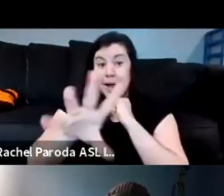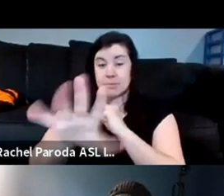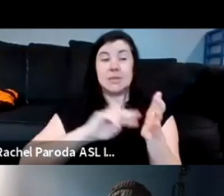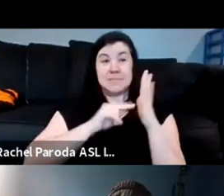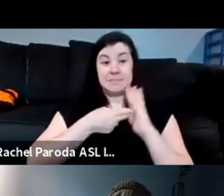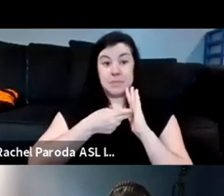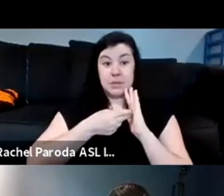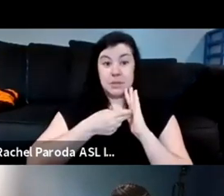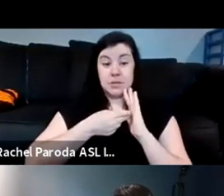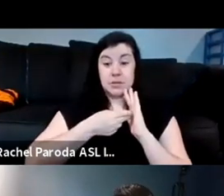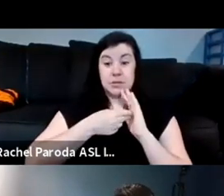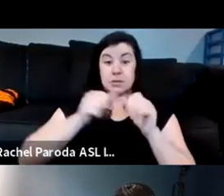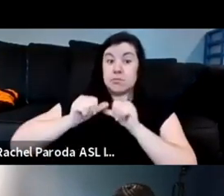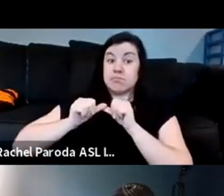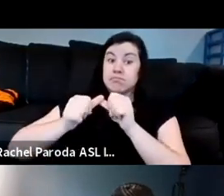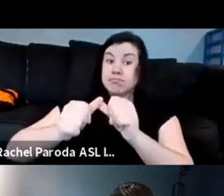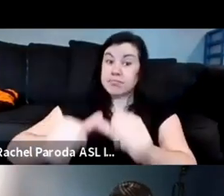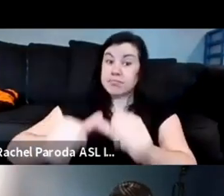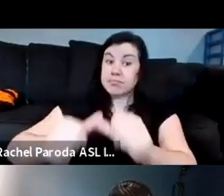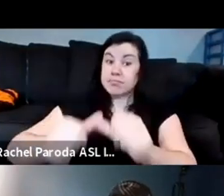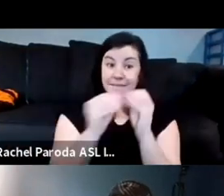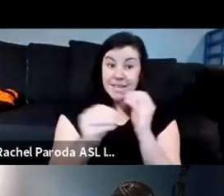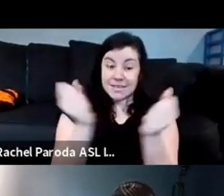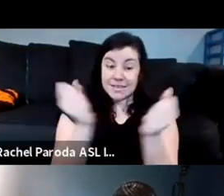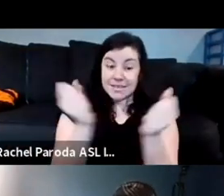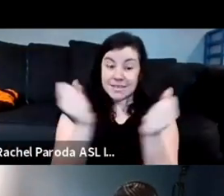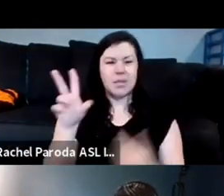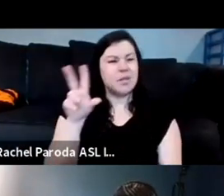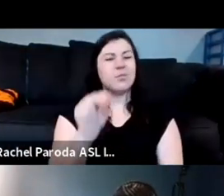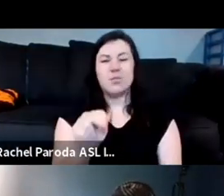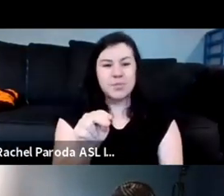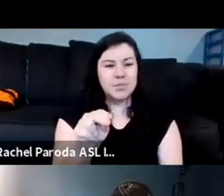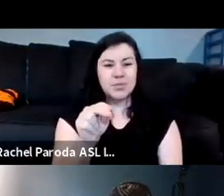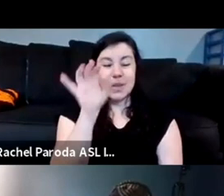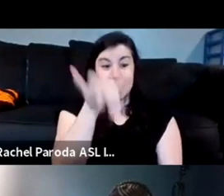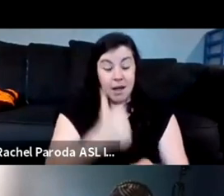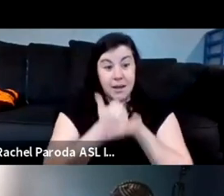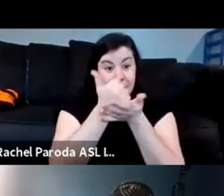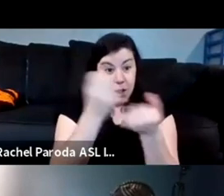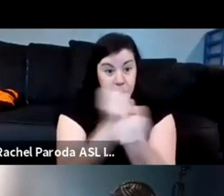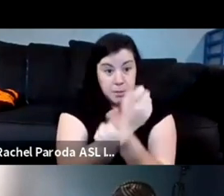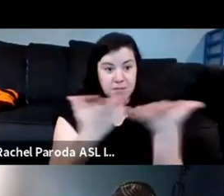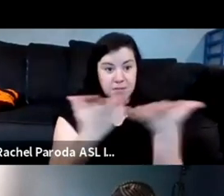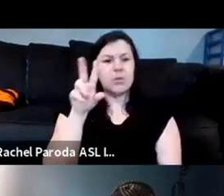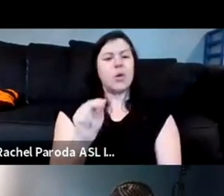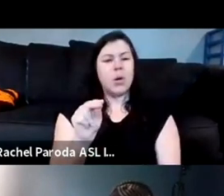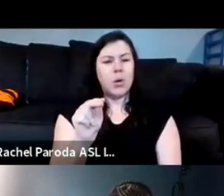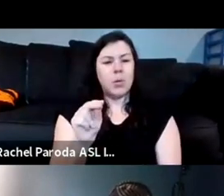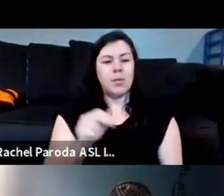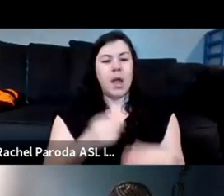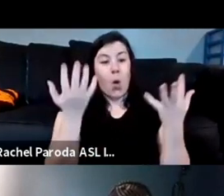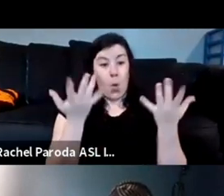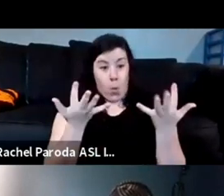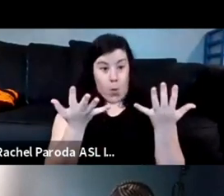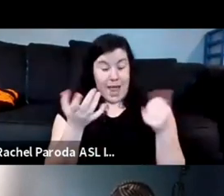um you know reparation um it's not going to get us into reconstruction um they're waiting for the 15 minutes to